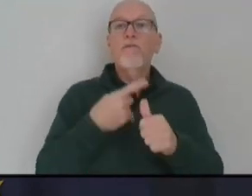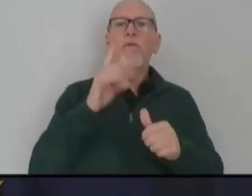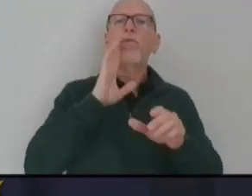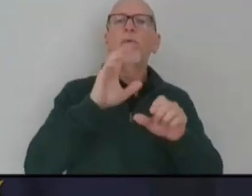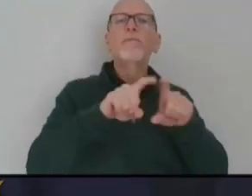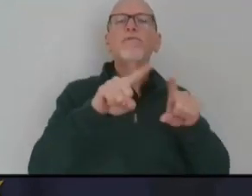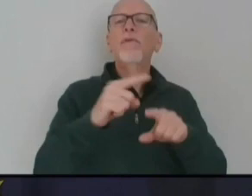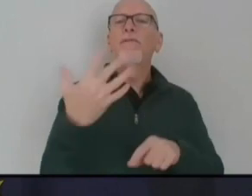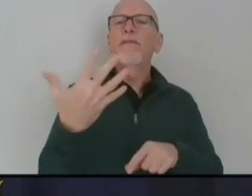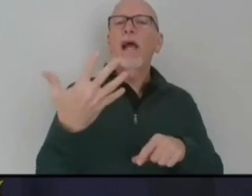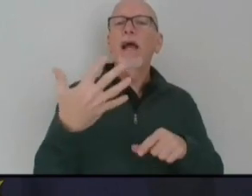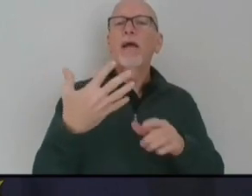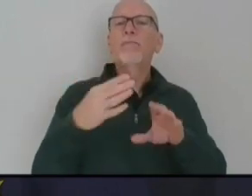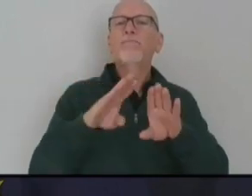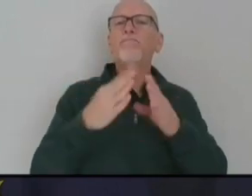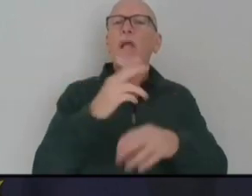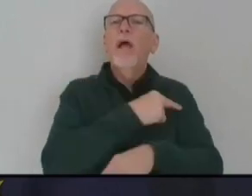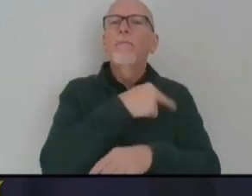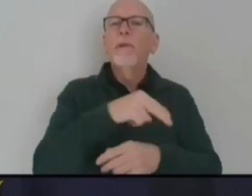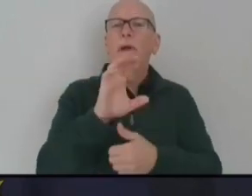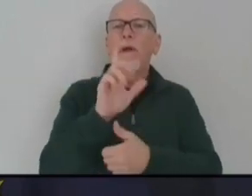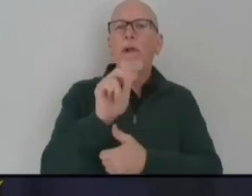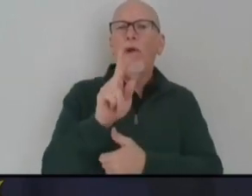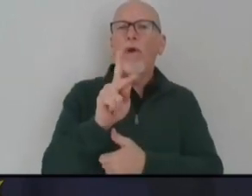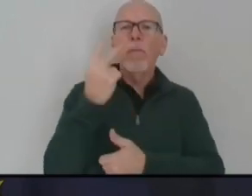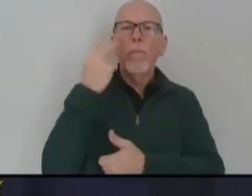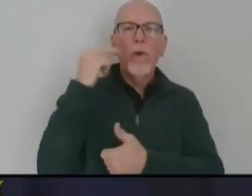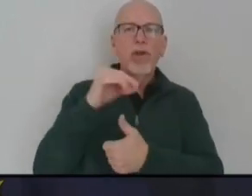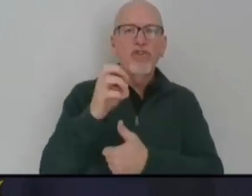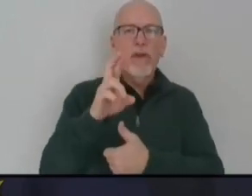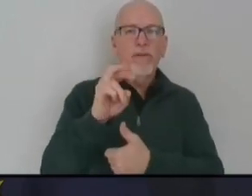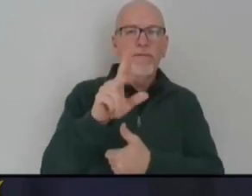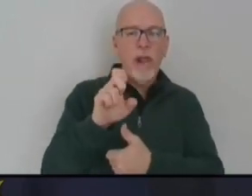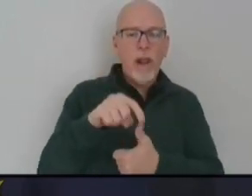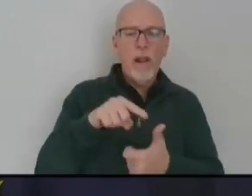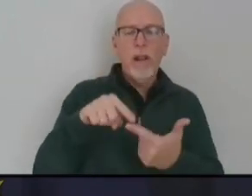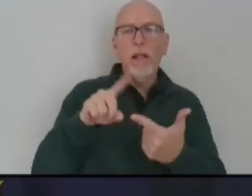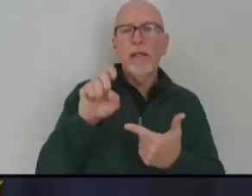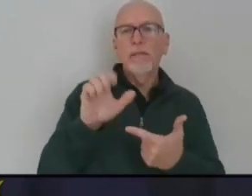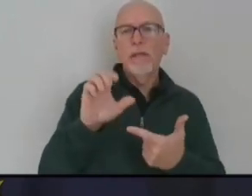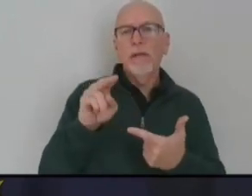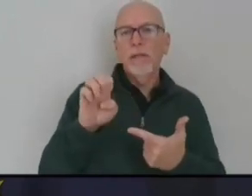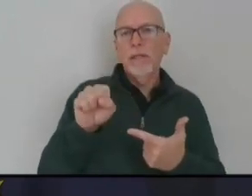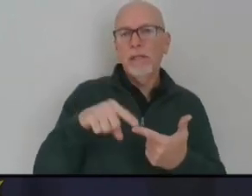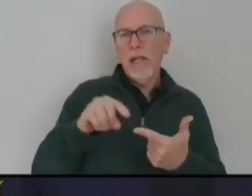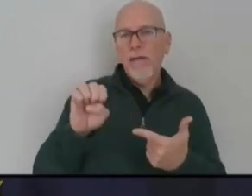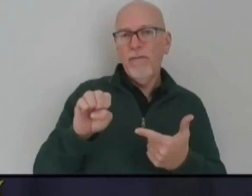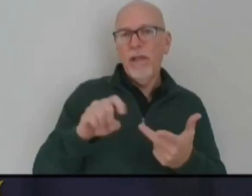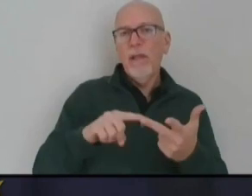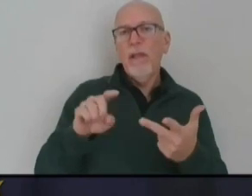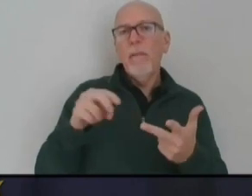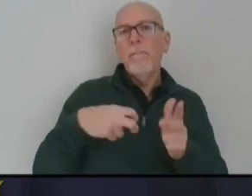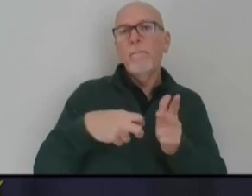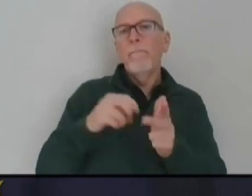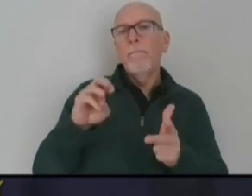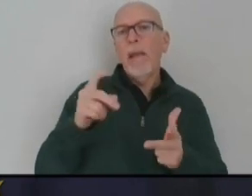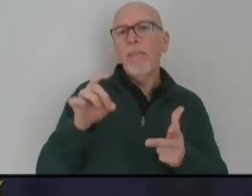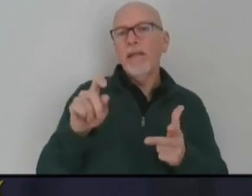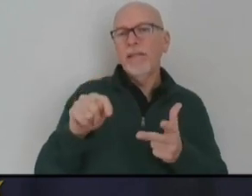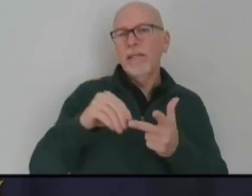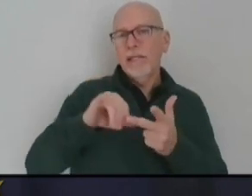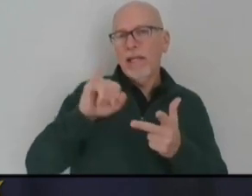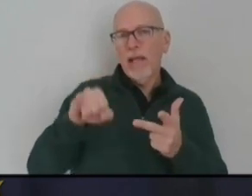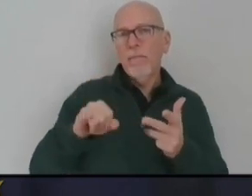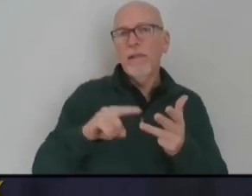hospitals, Clark Memorial in Jeffersonville, Deaconess in Evansville, IU Methodist in Indianapolis, Community Hospital in